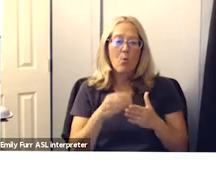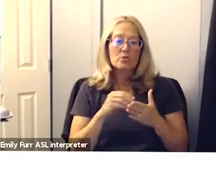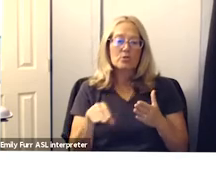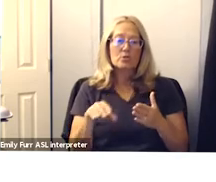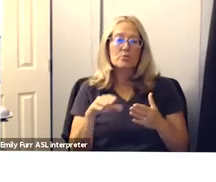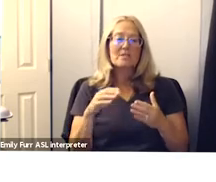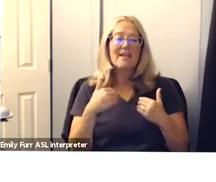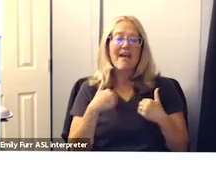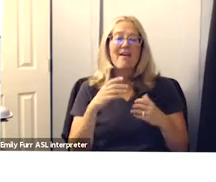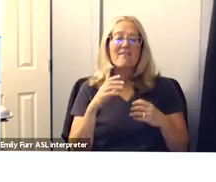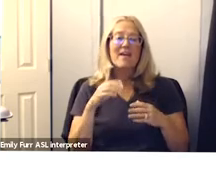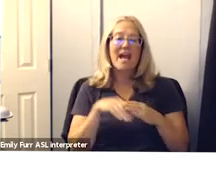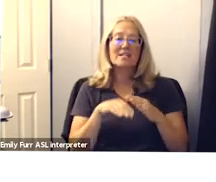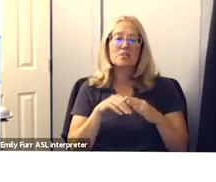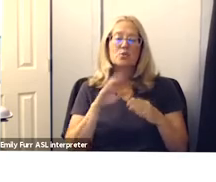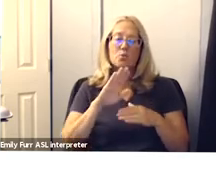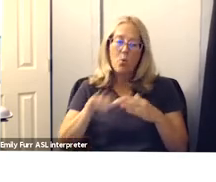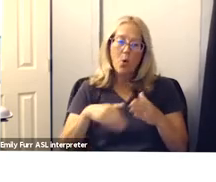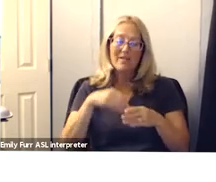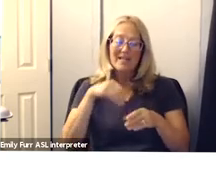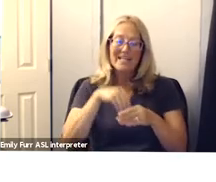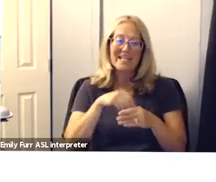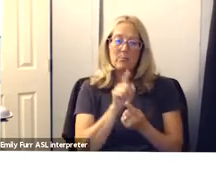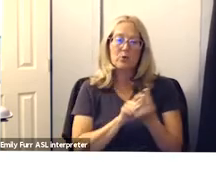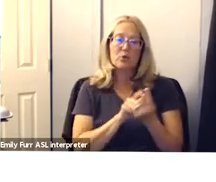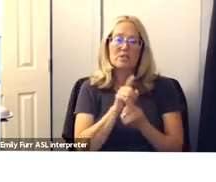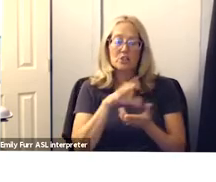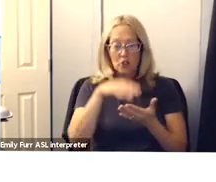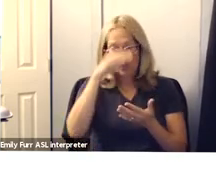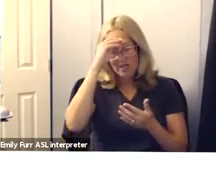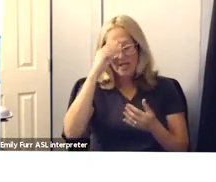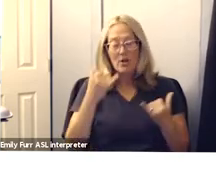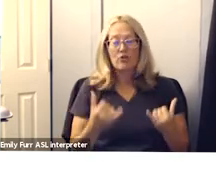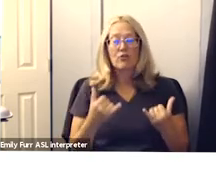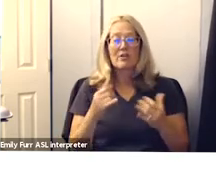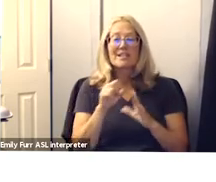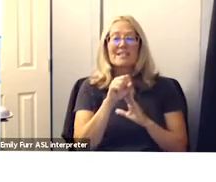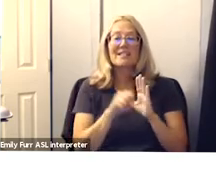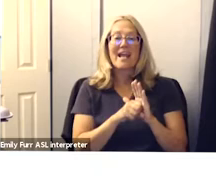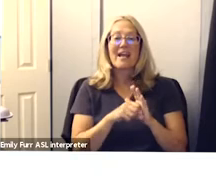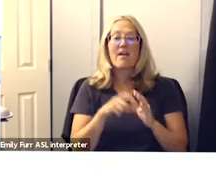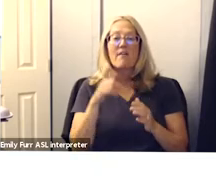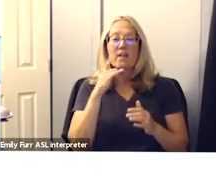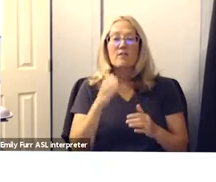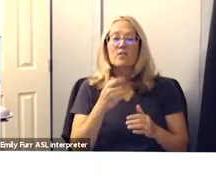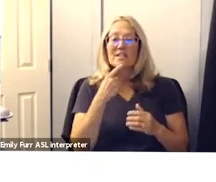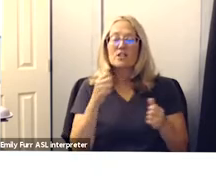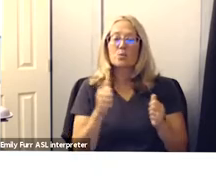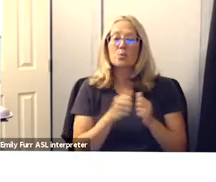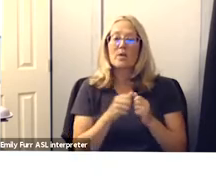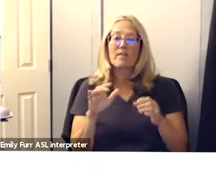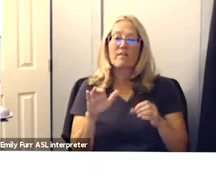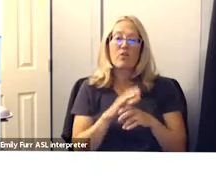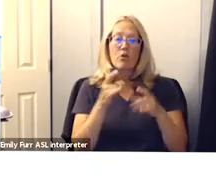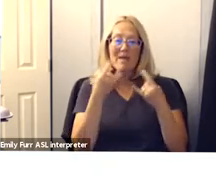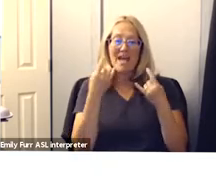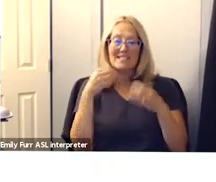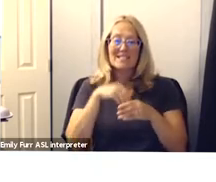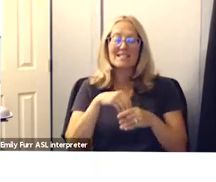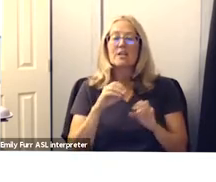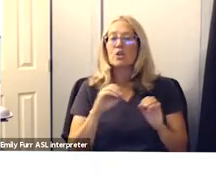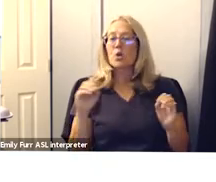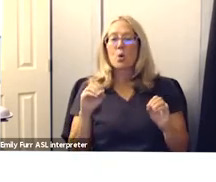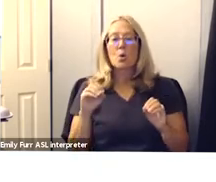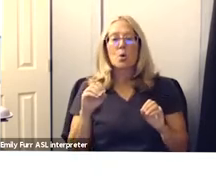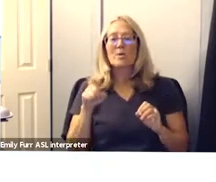in-person learning and currently the state of california says with full masking indoors there is no need